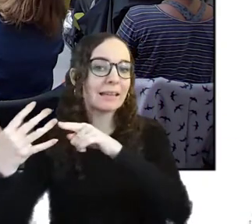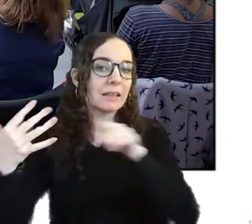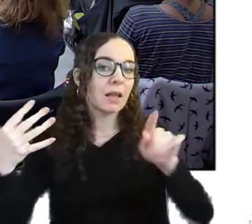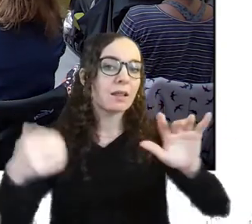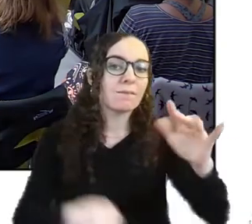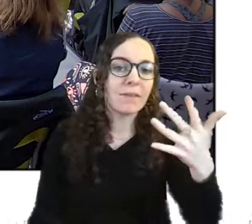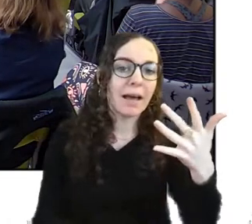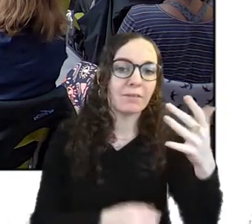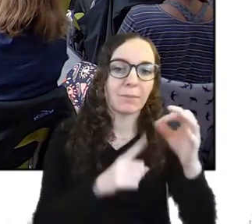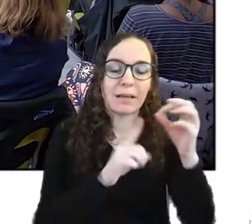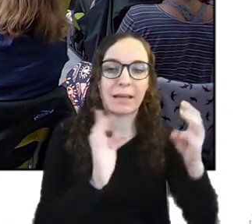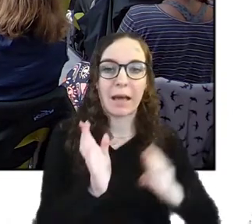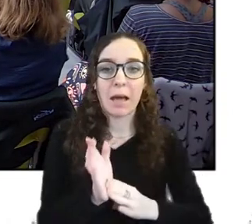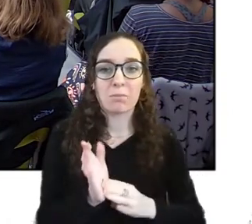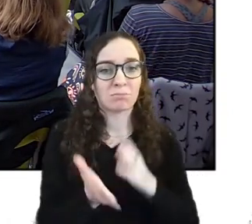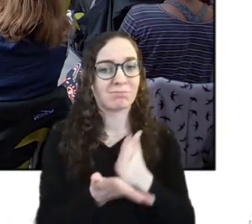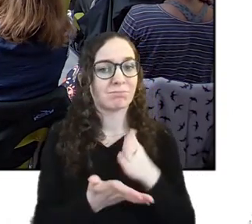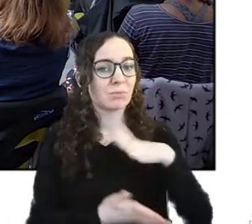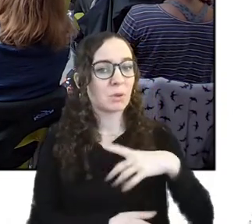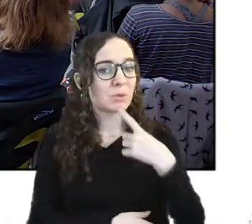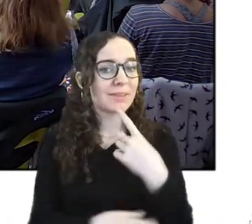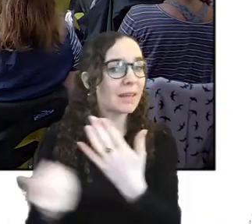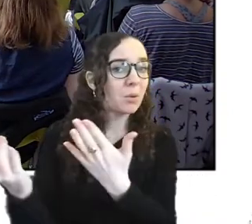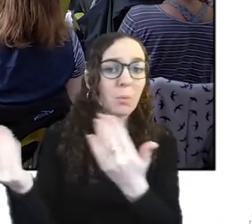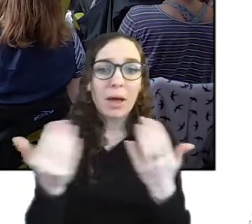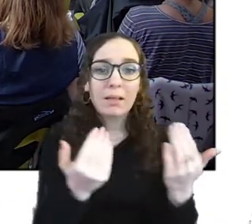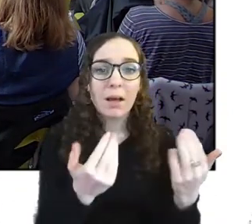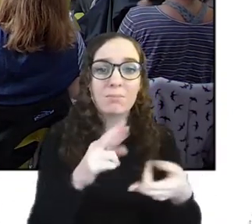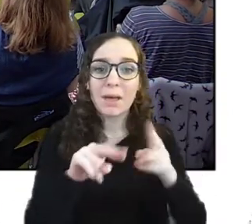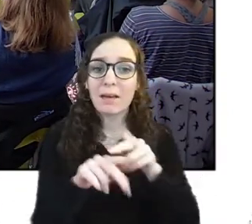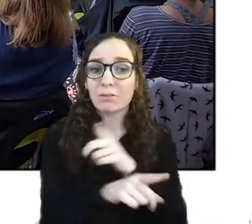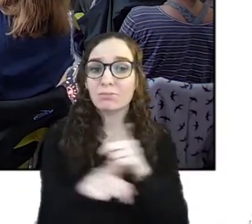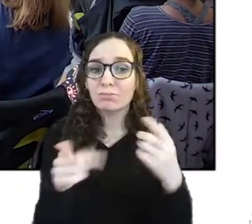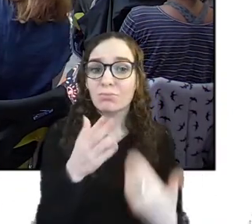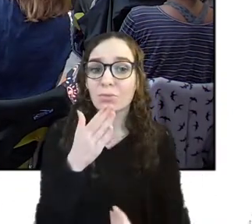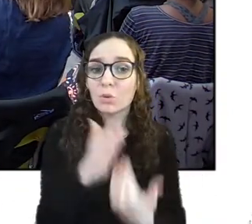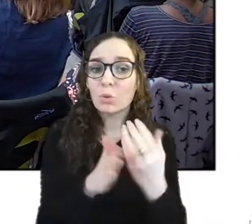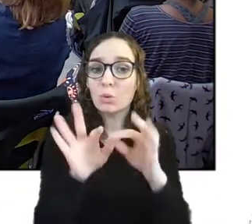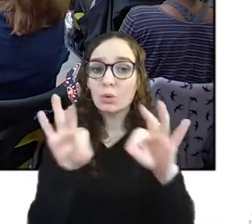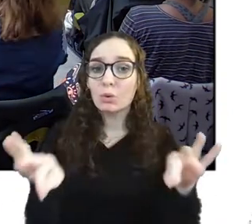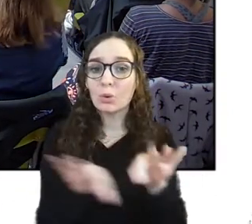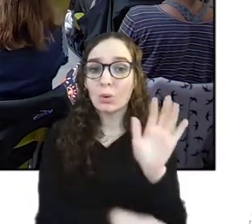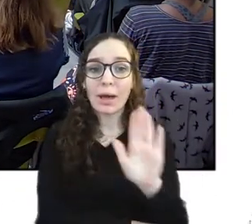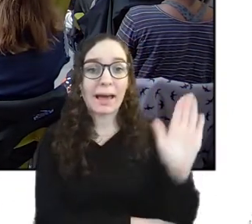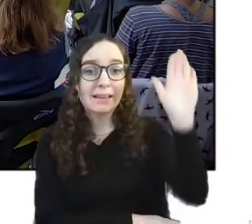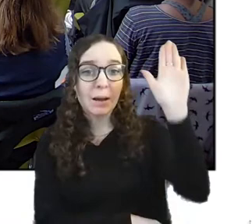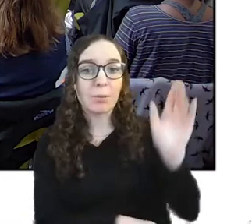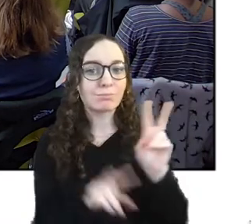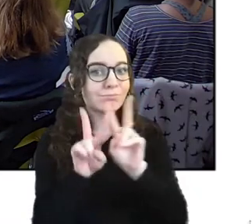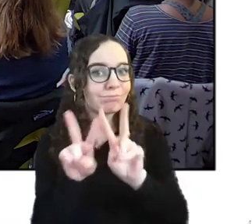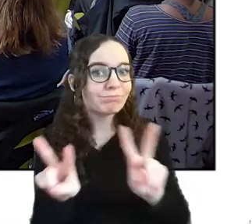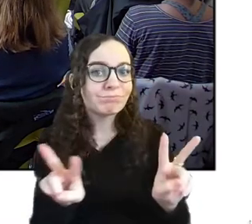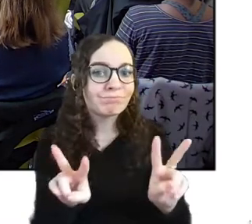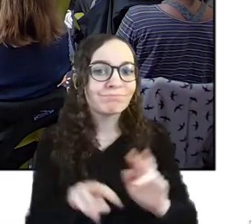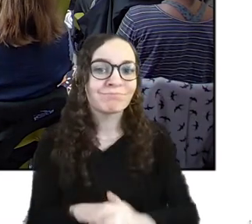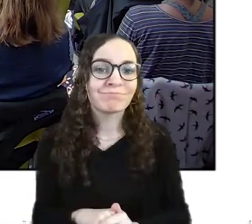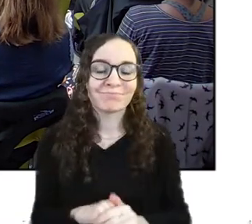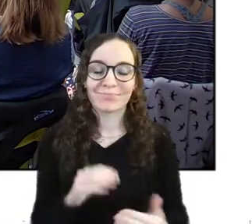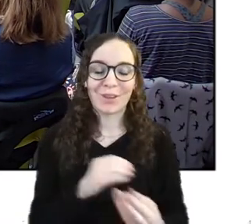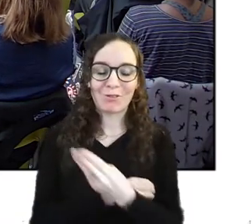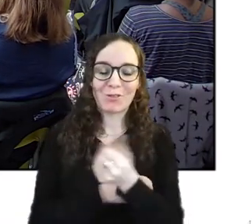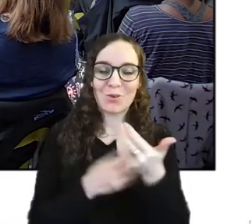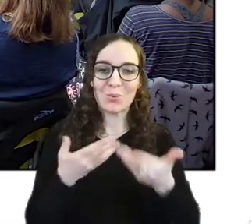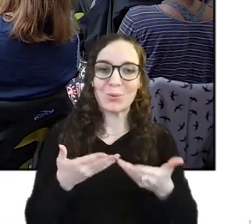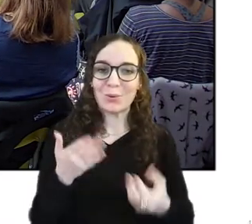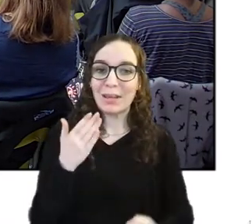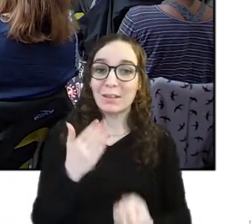welcome to those of who are new to the studio. Can anyone who's new to the studio put your hand up? Welcome, got a few today. This is the